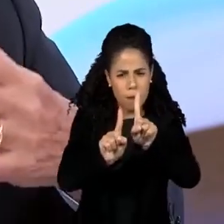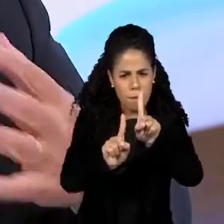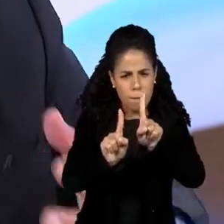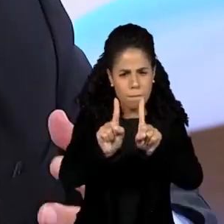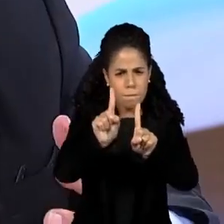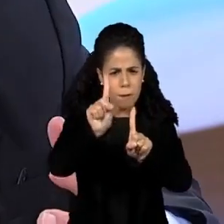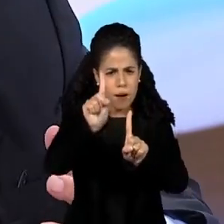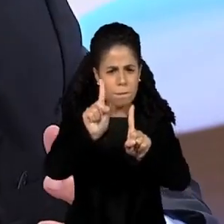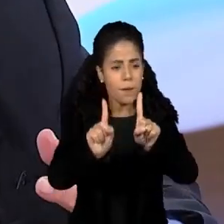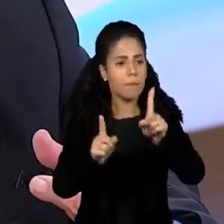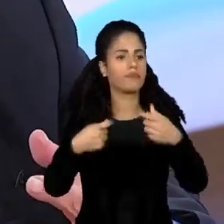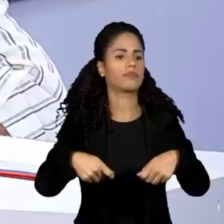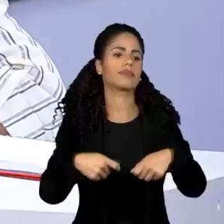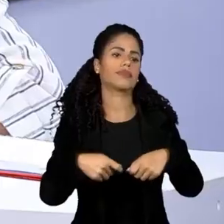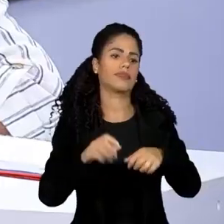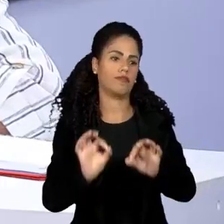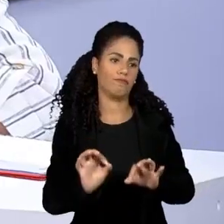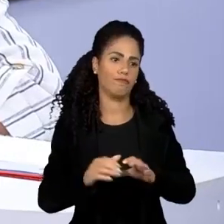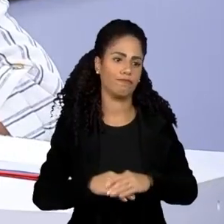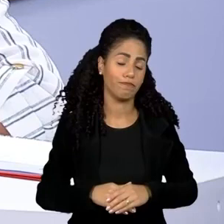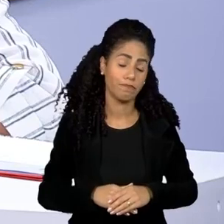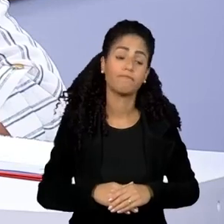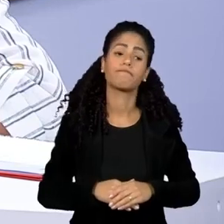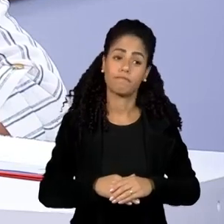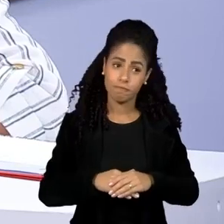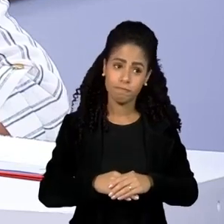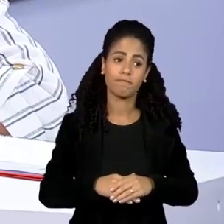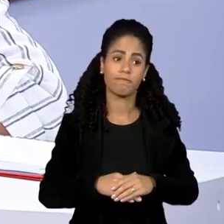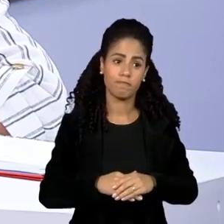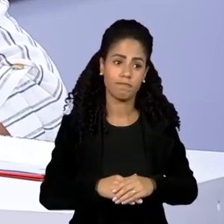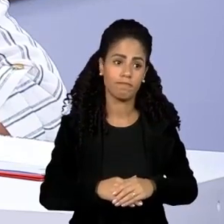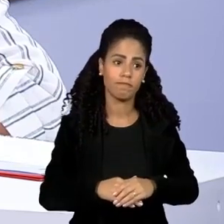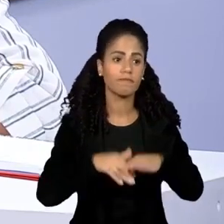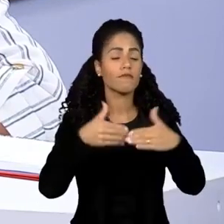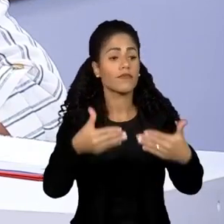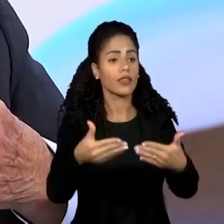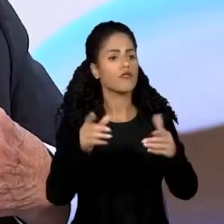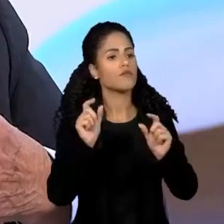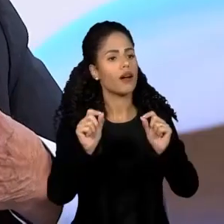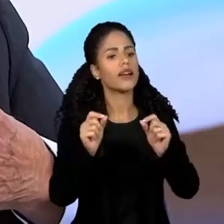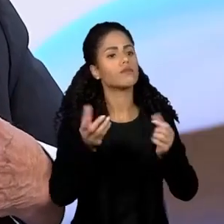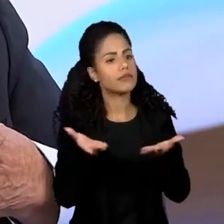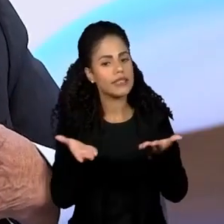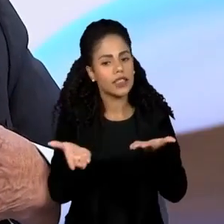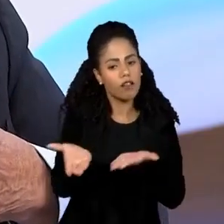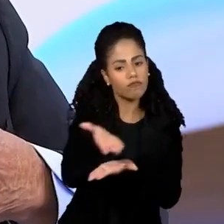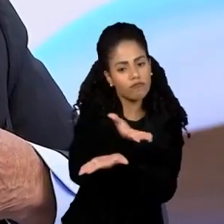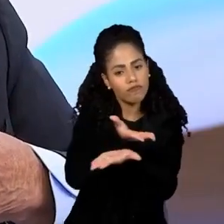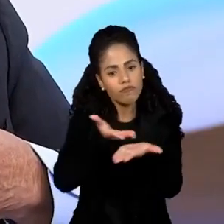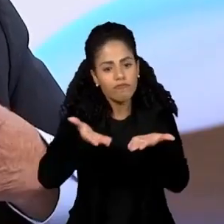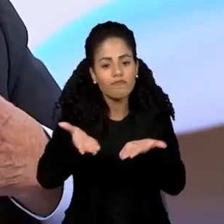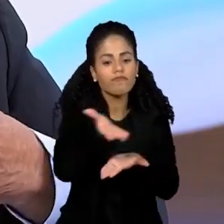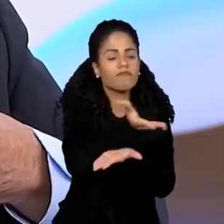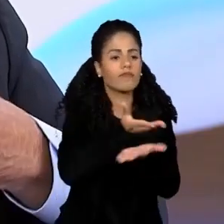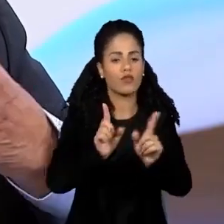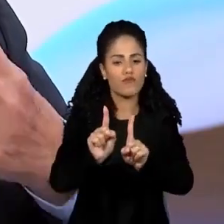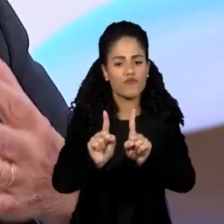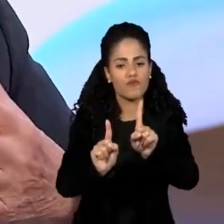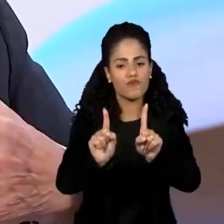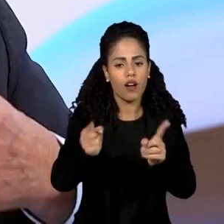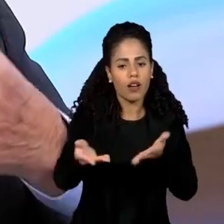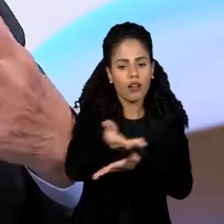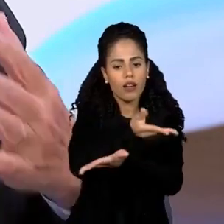economy more competitive, make it more responsive to the